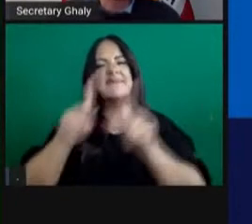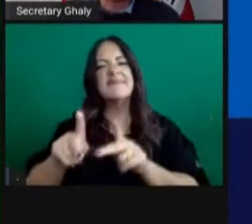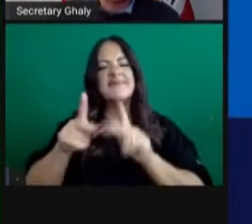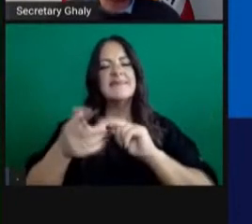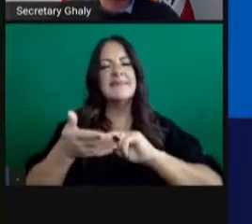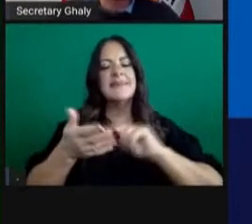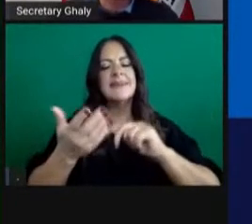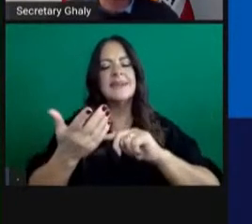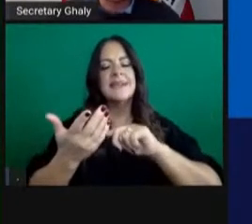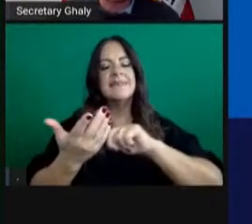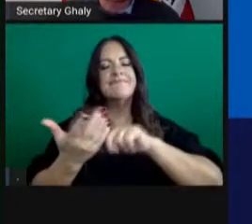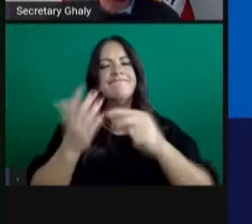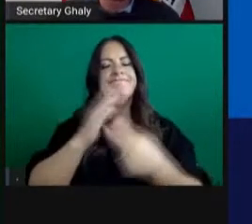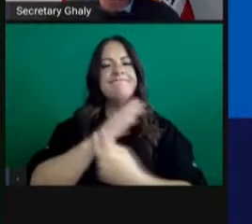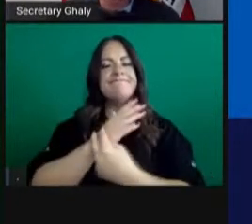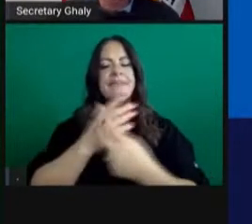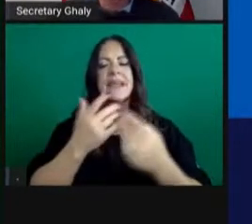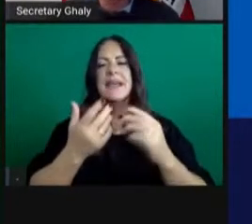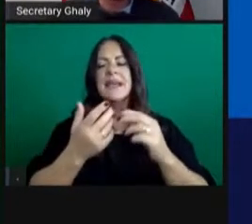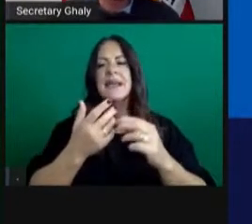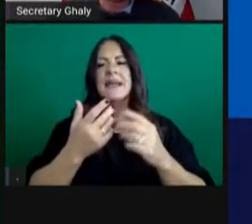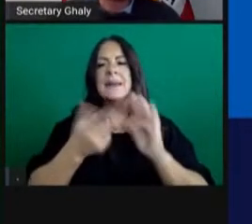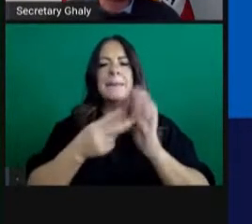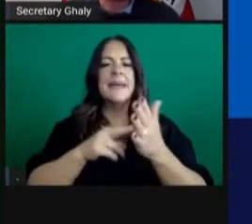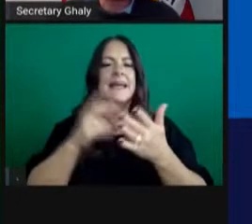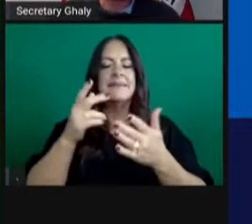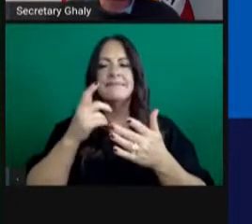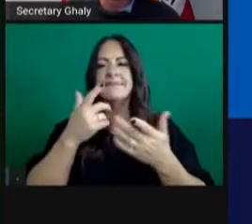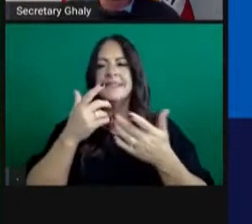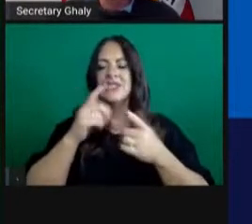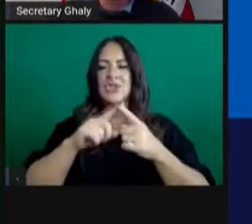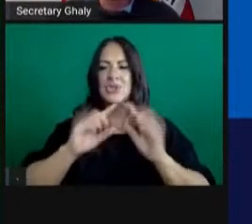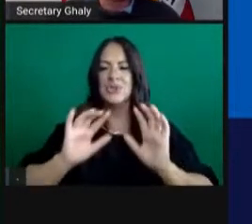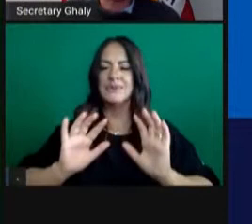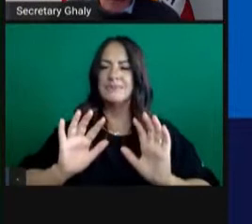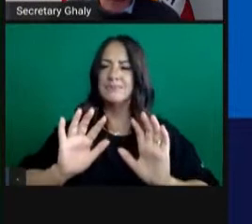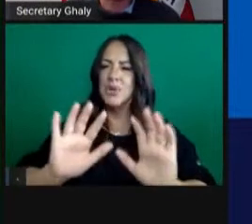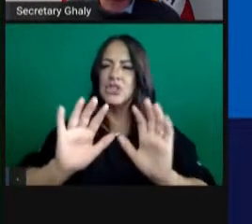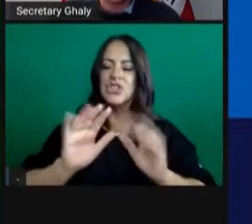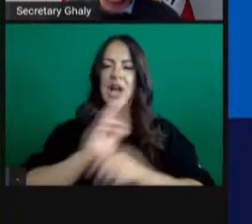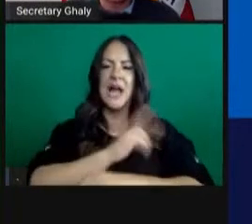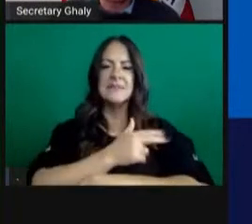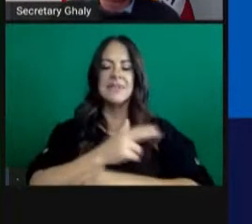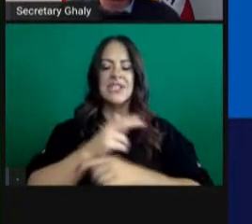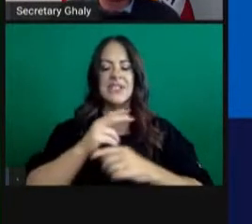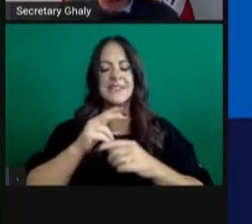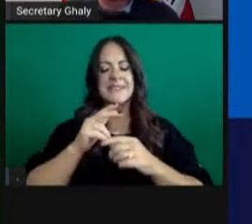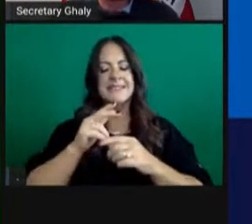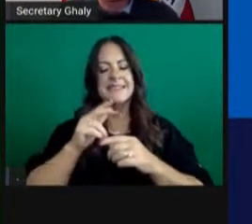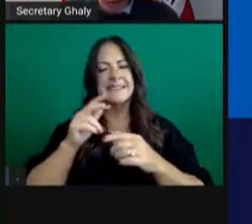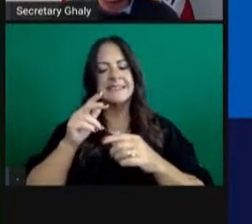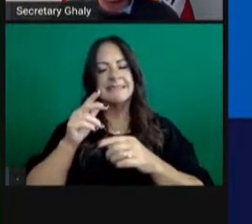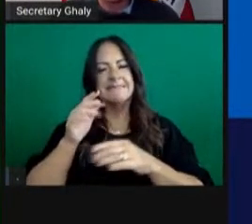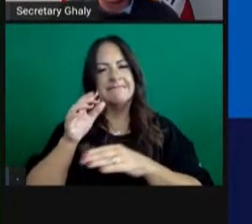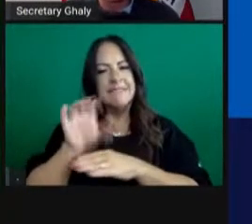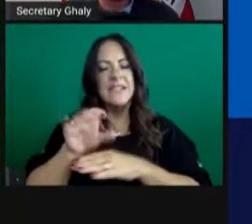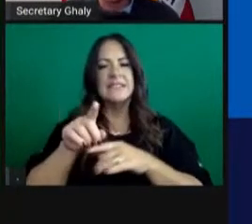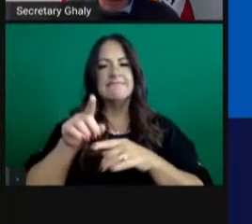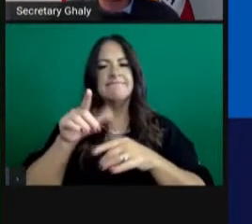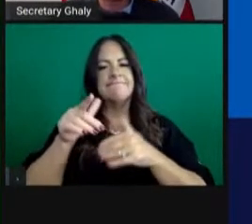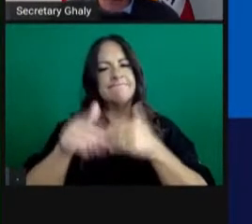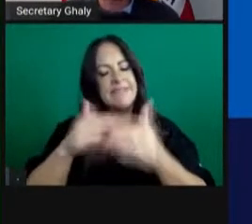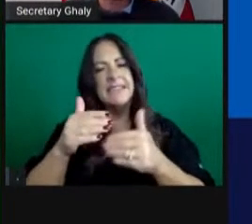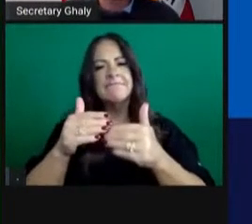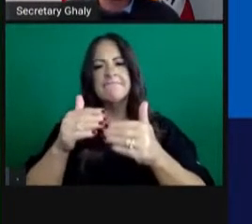that stretch has a limit before it breaks, before we push them into a situation where they're making the kind of decisions